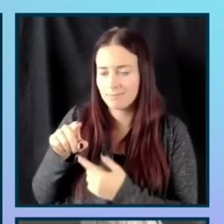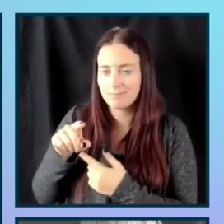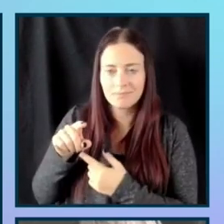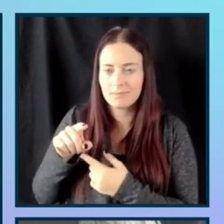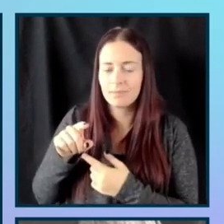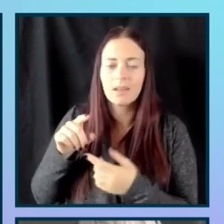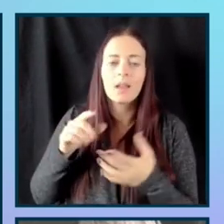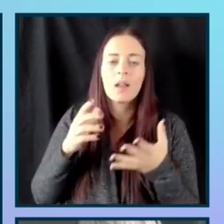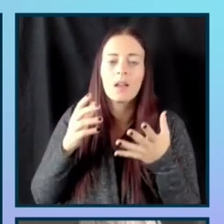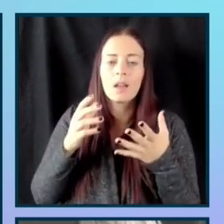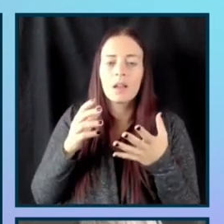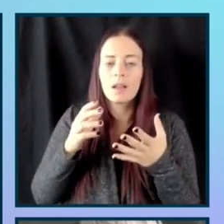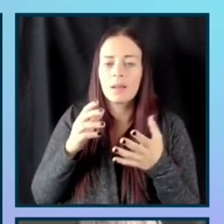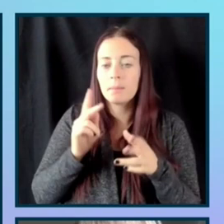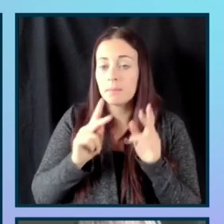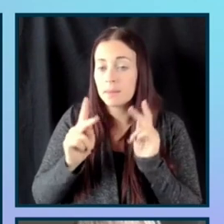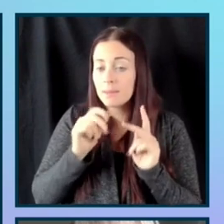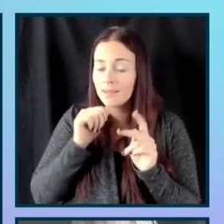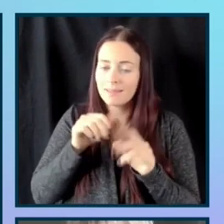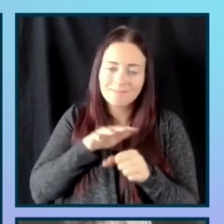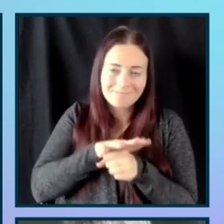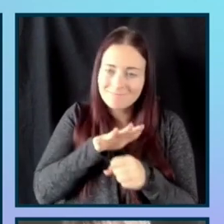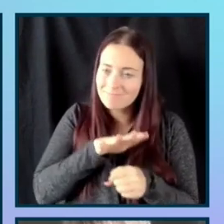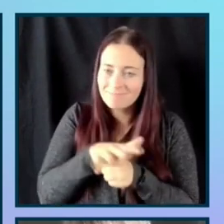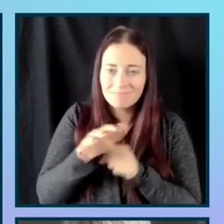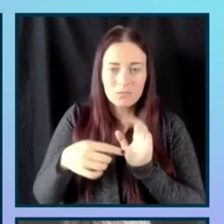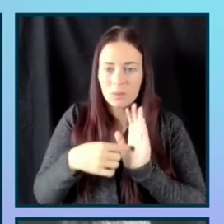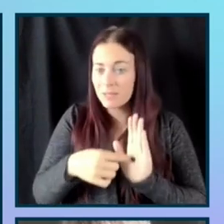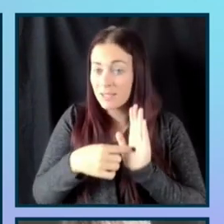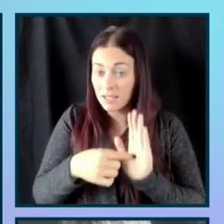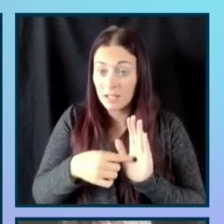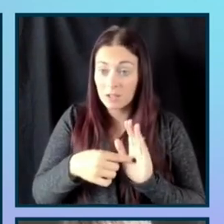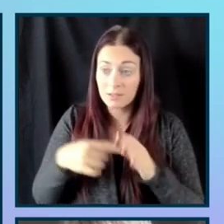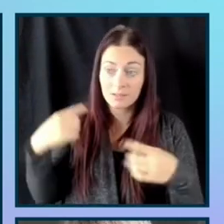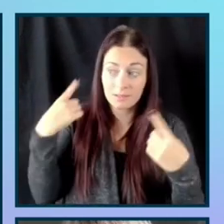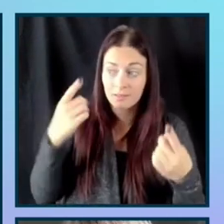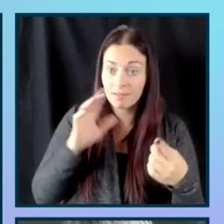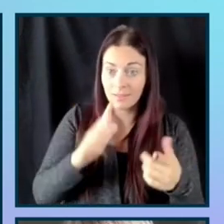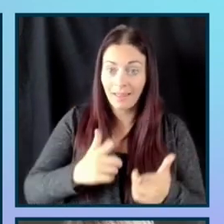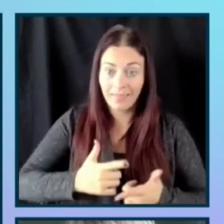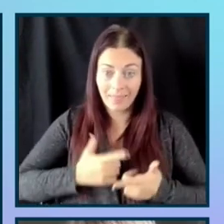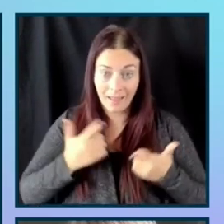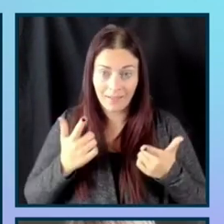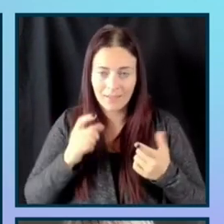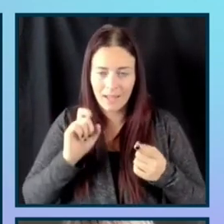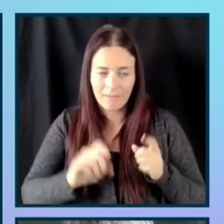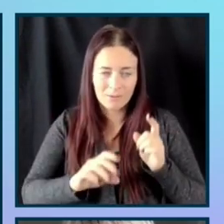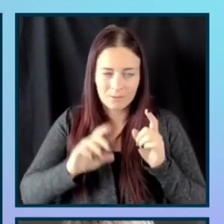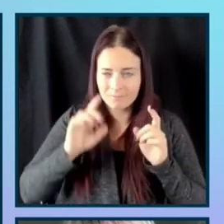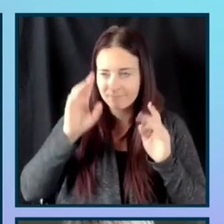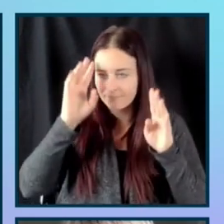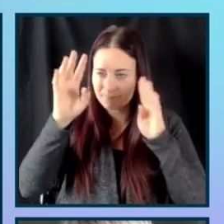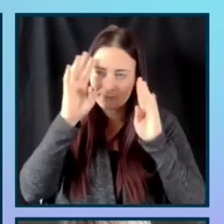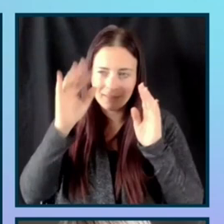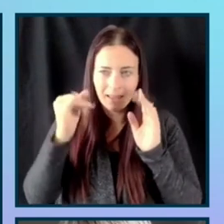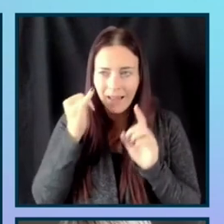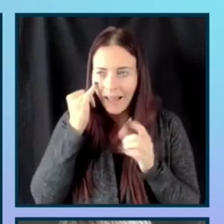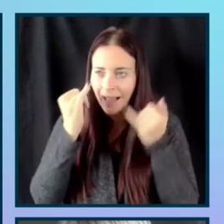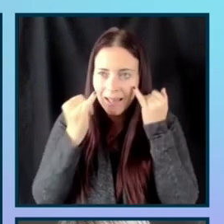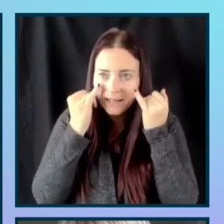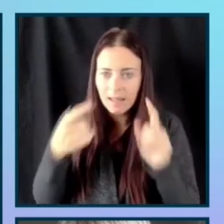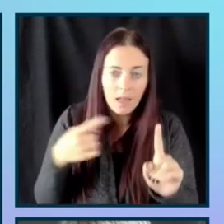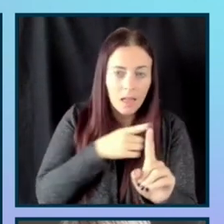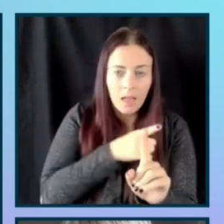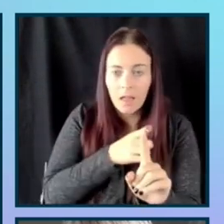underrepresented people, um, have lived lives of having to develop hacks around so many different things. They can bring that